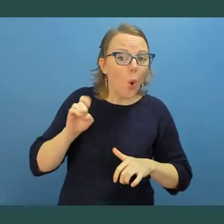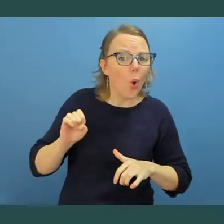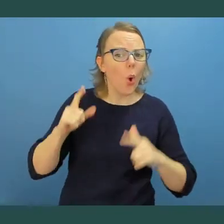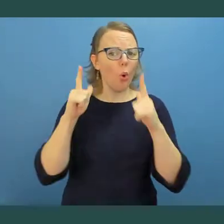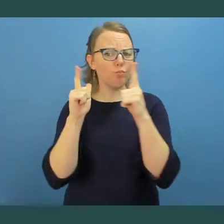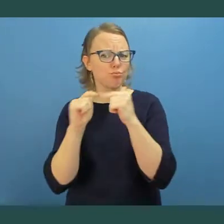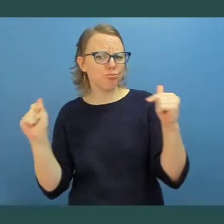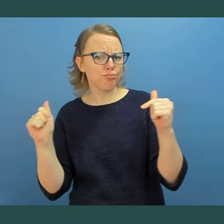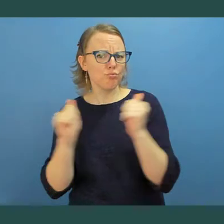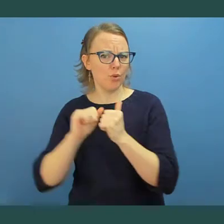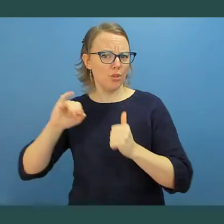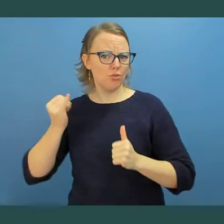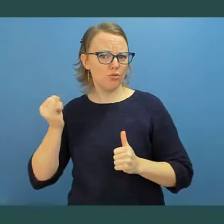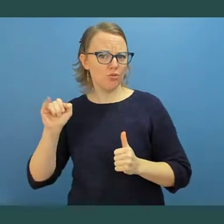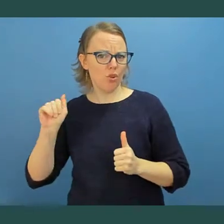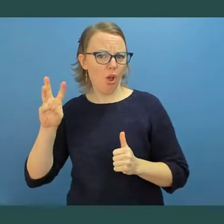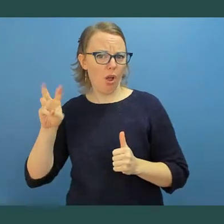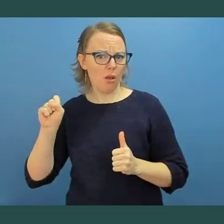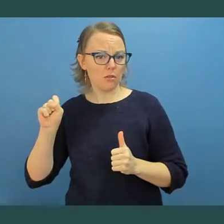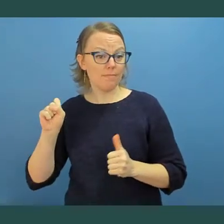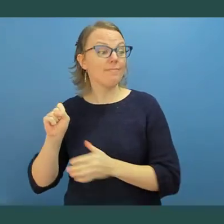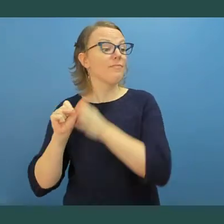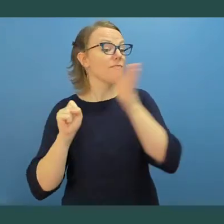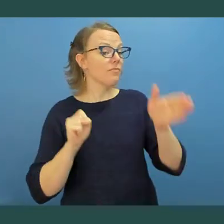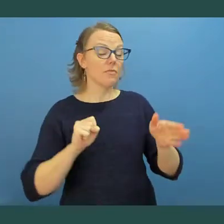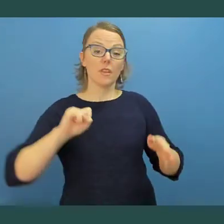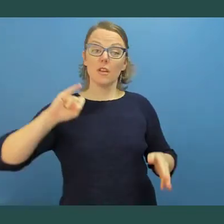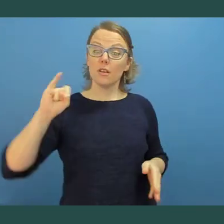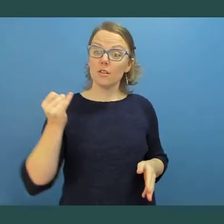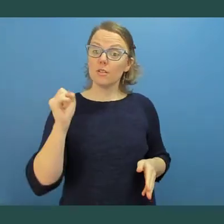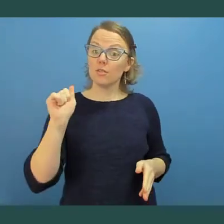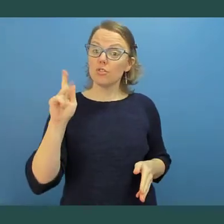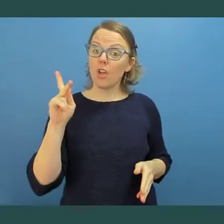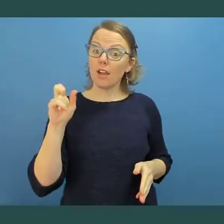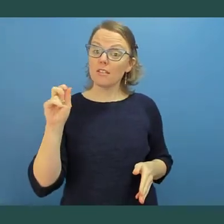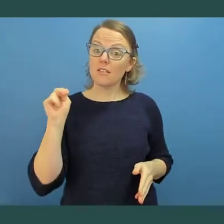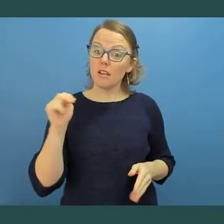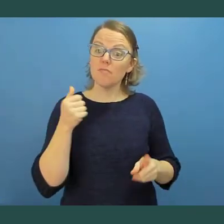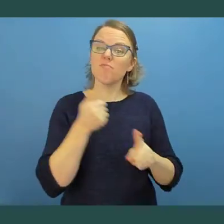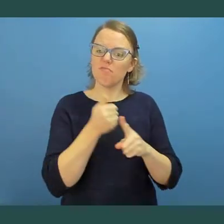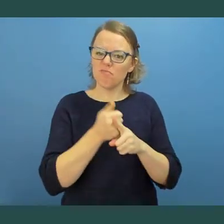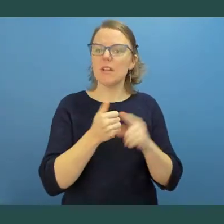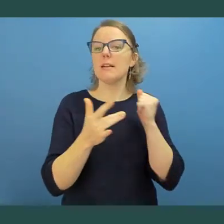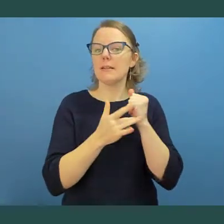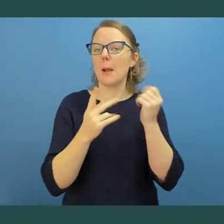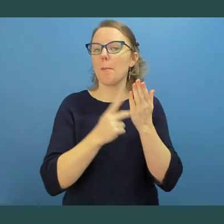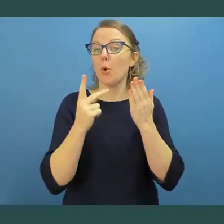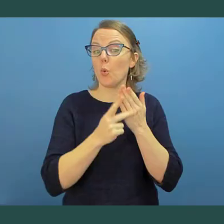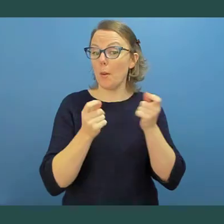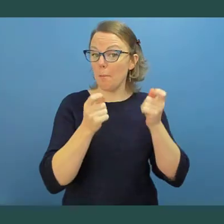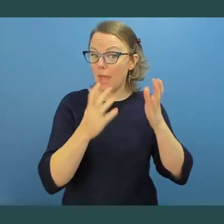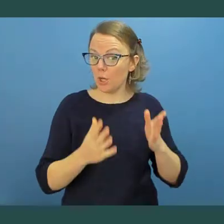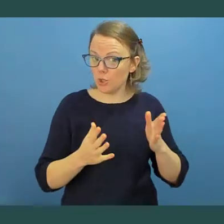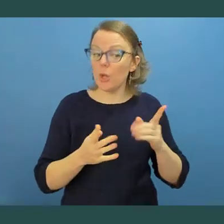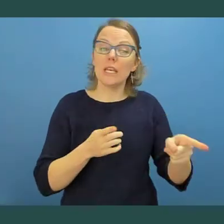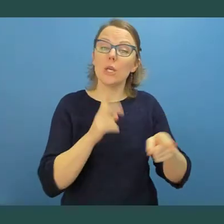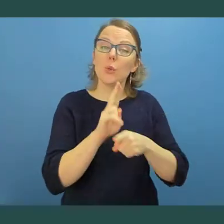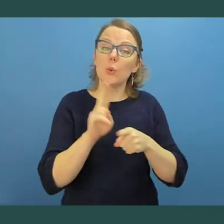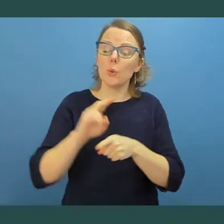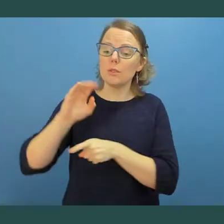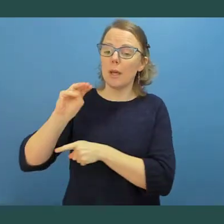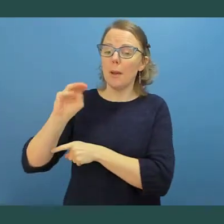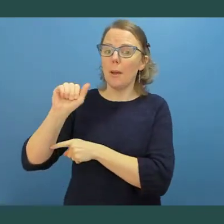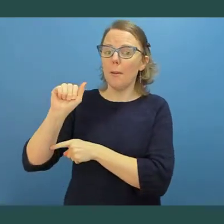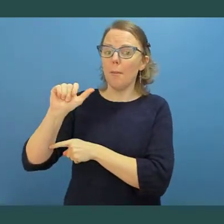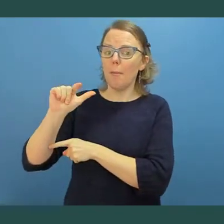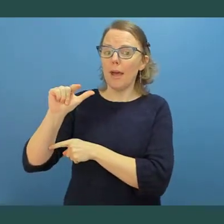Microsoft, uses Magnifier, built right into Windows 10, to enlarge text on the screen, making it easier to complete tasks and thrive in